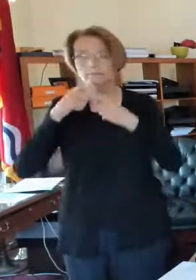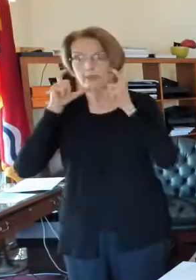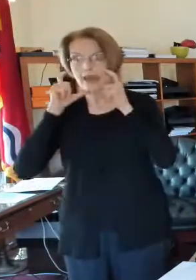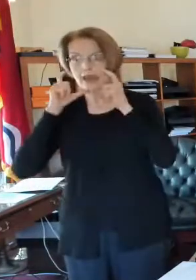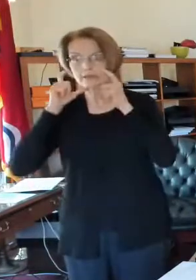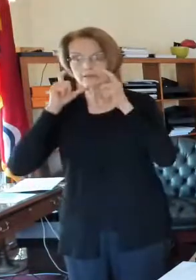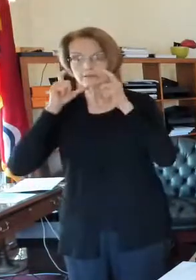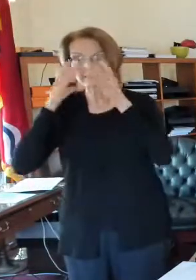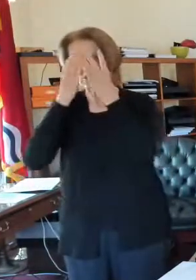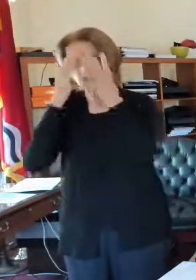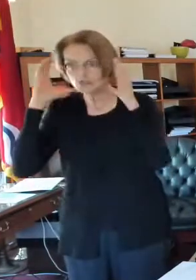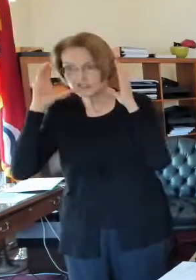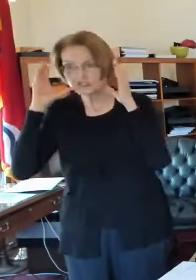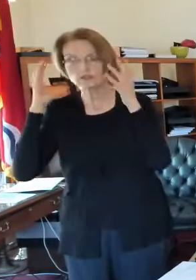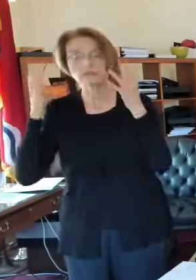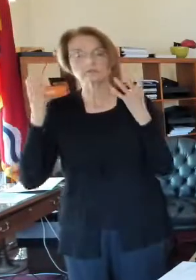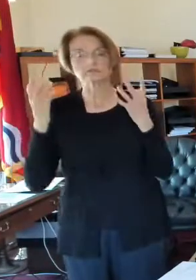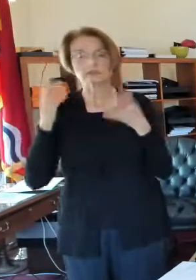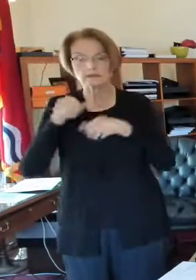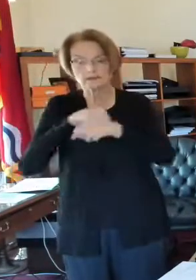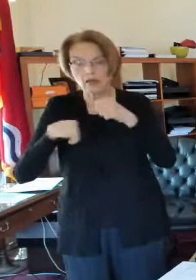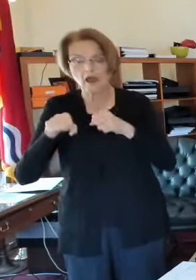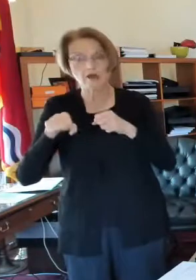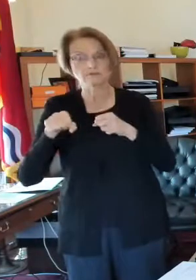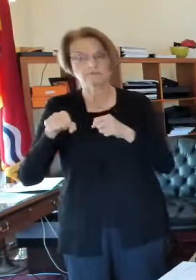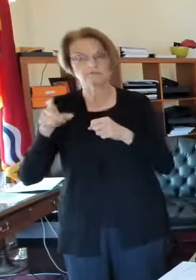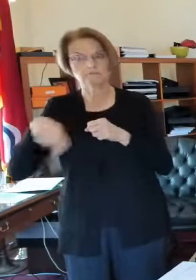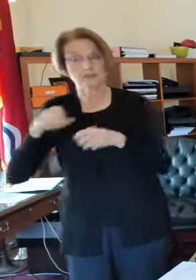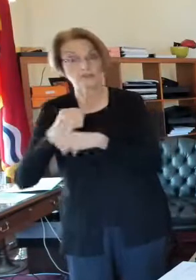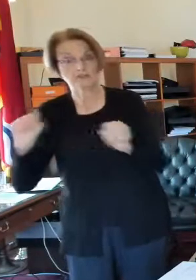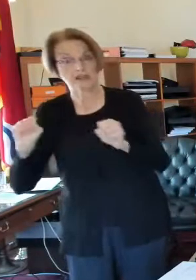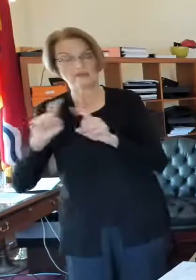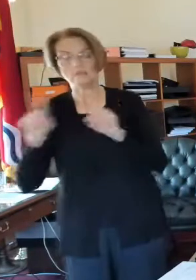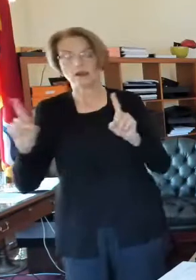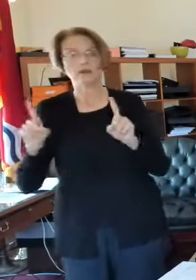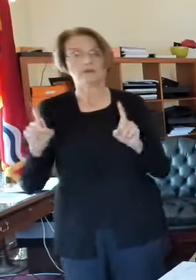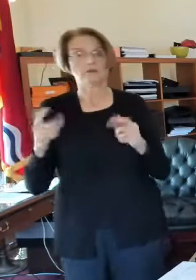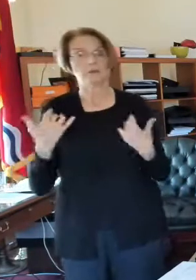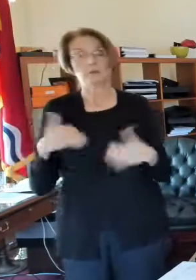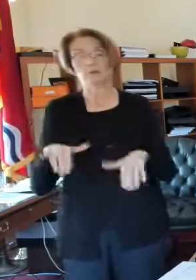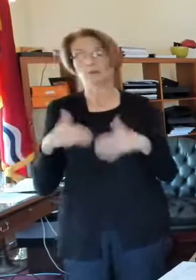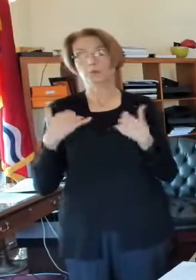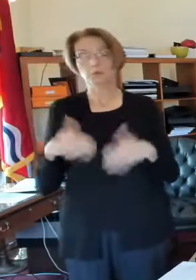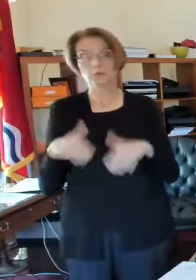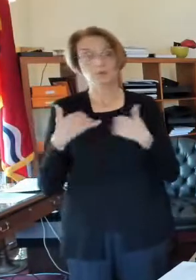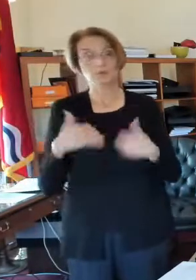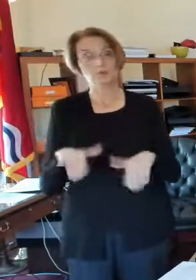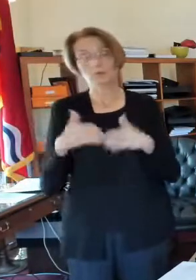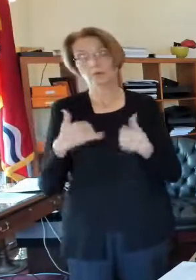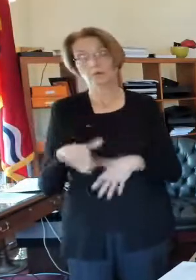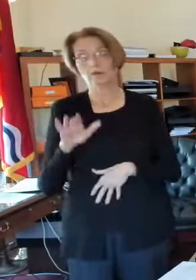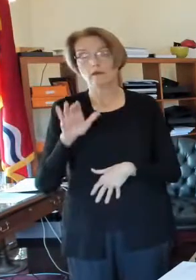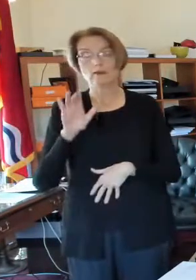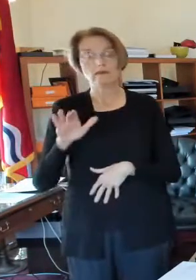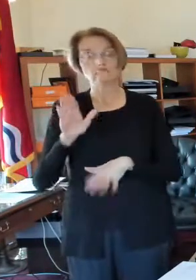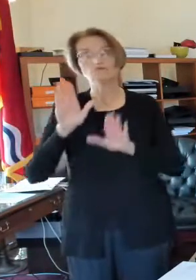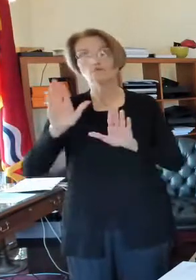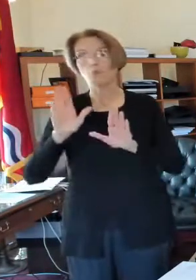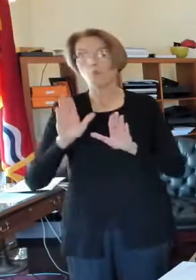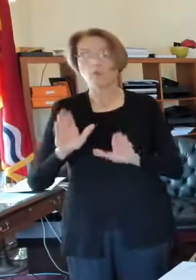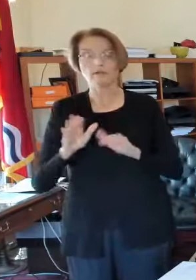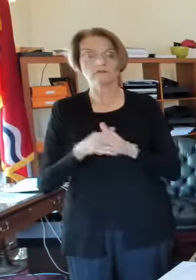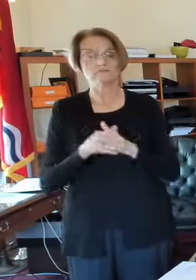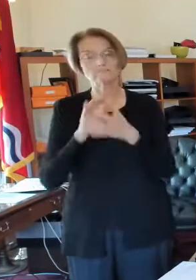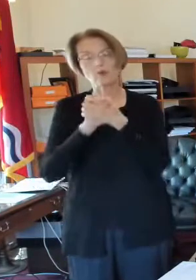could be sure to stay safe. But honestly, that is really above and beyond, and I just want to